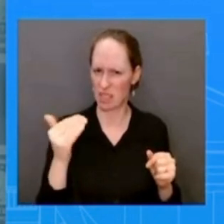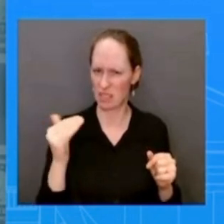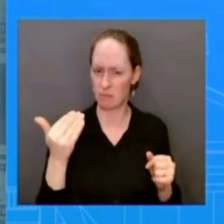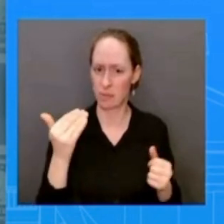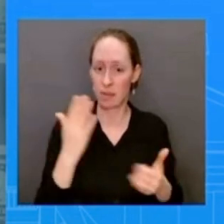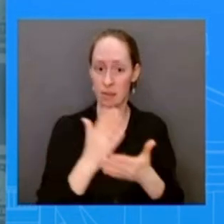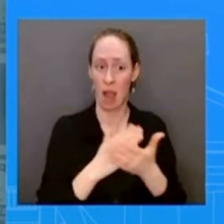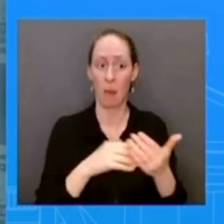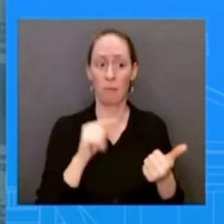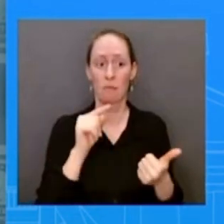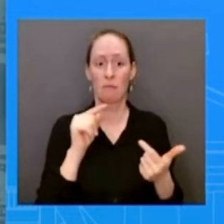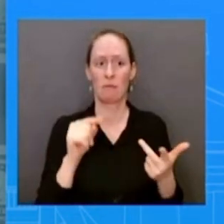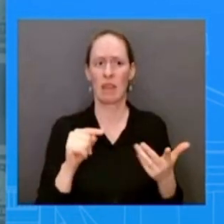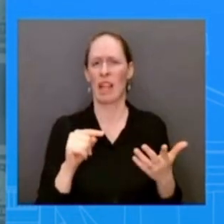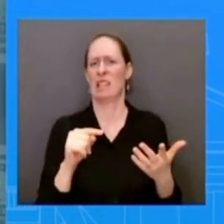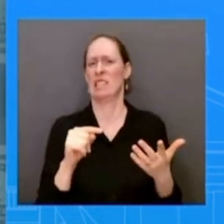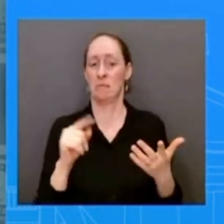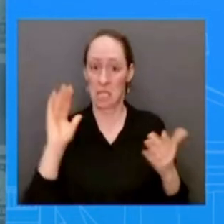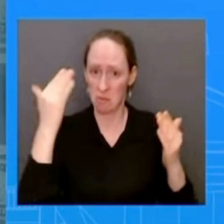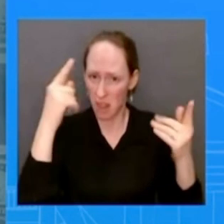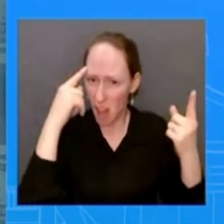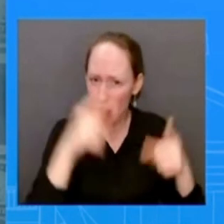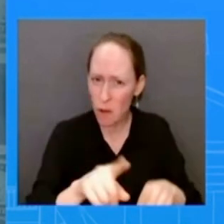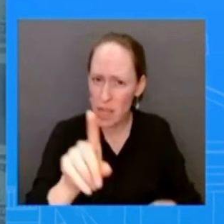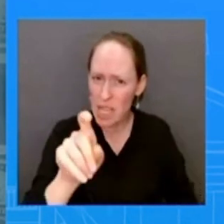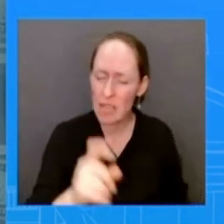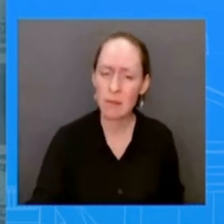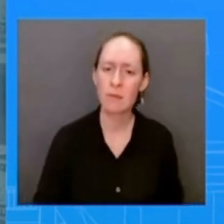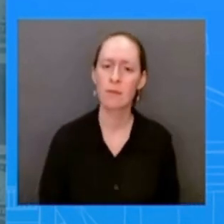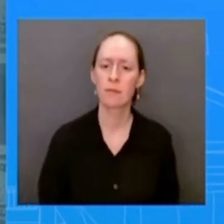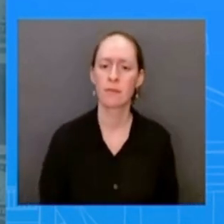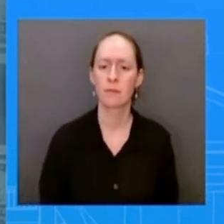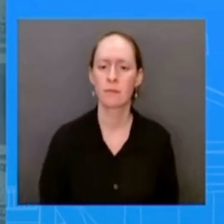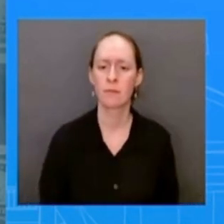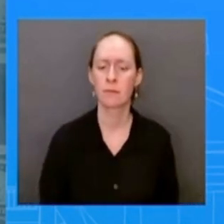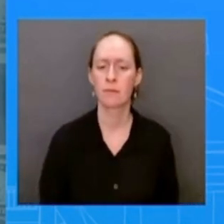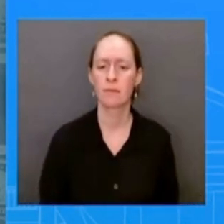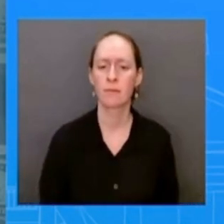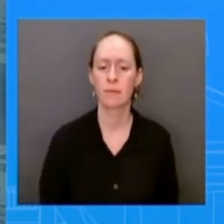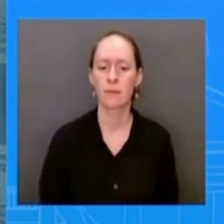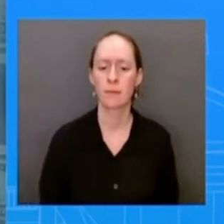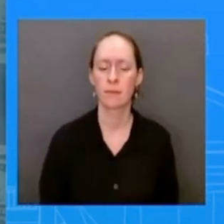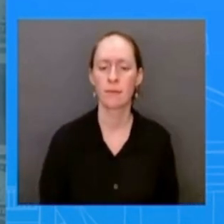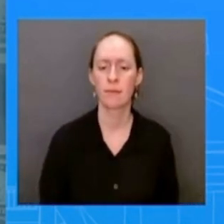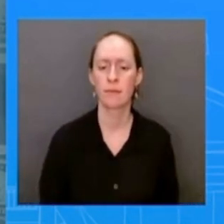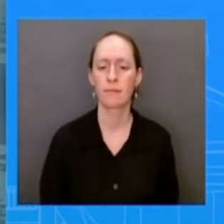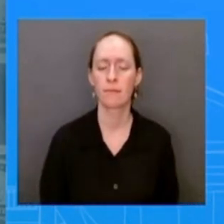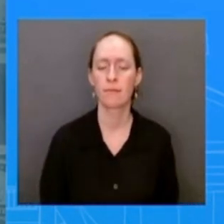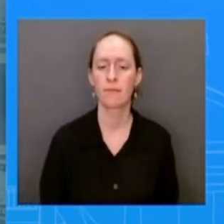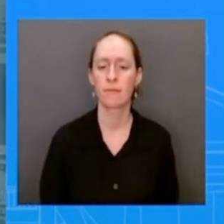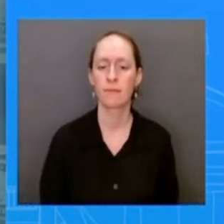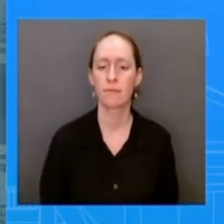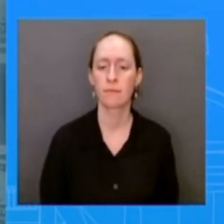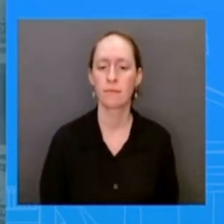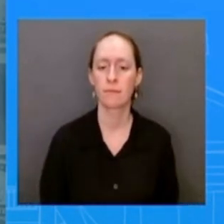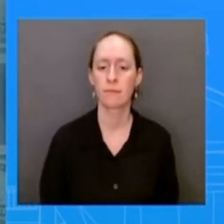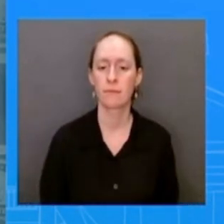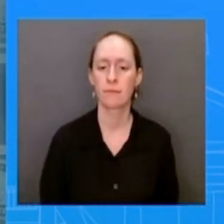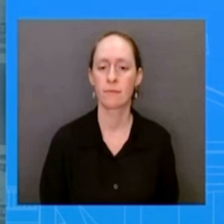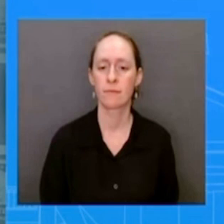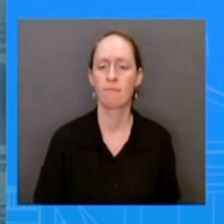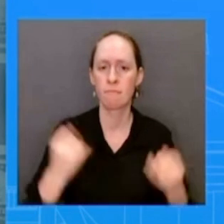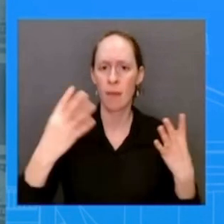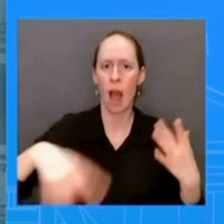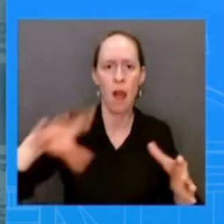trump did or being very trump-like and i just want to make sure that that is not that is not what is happening here what we saw in this last